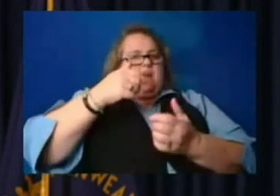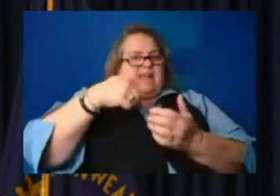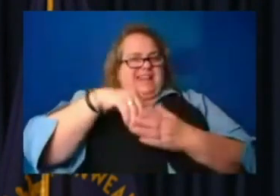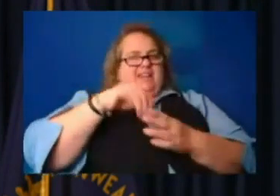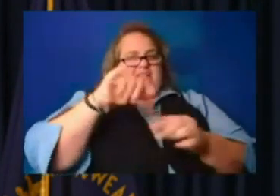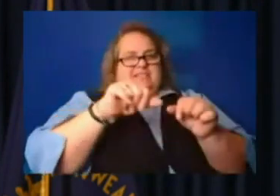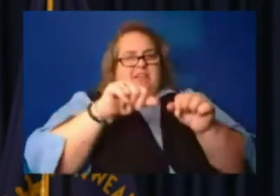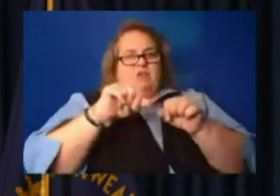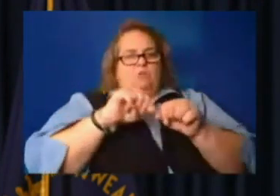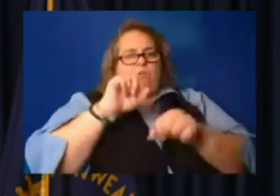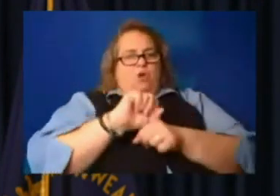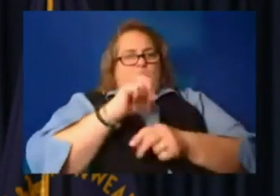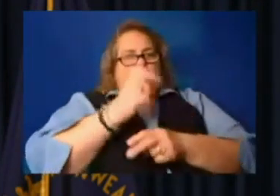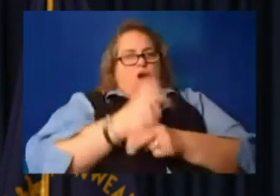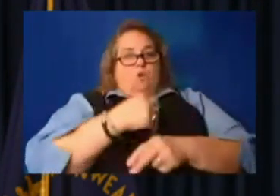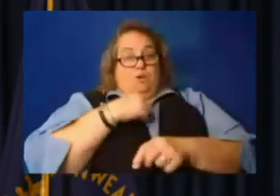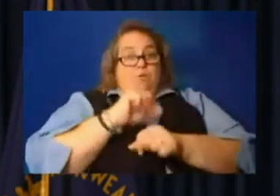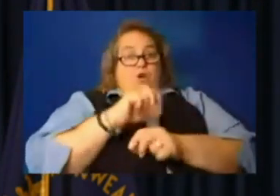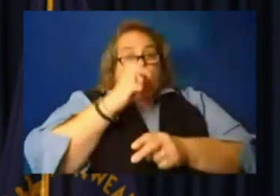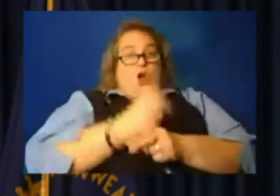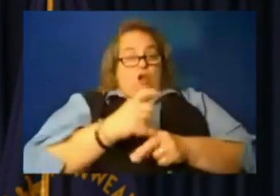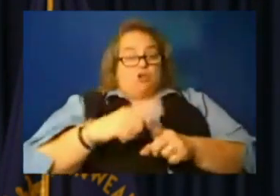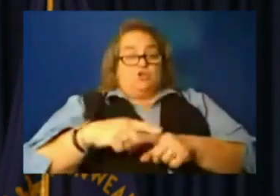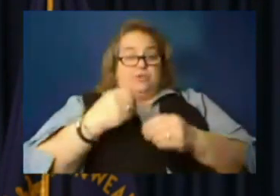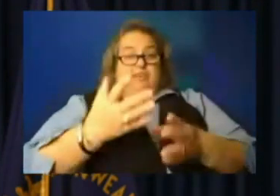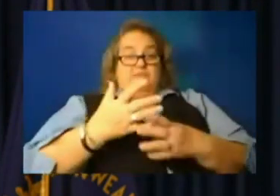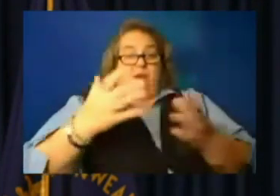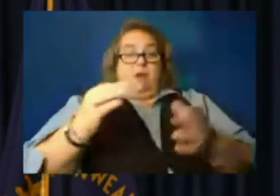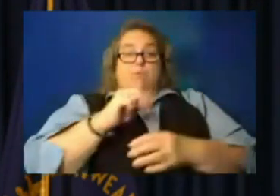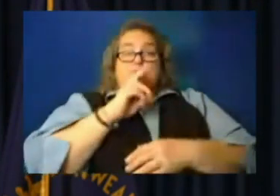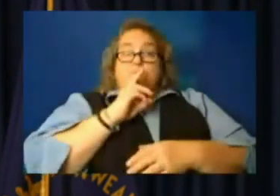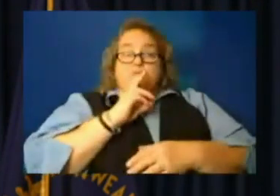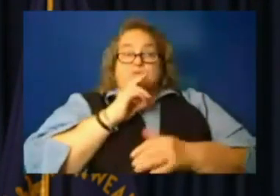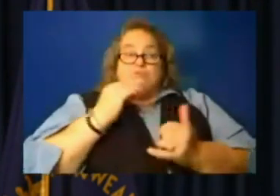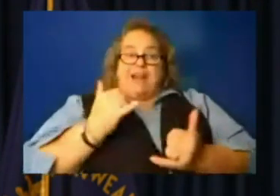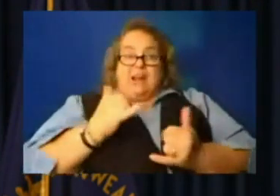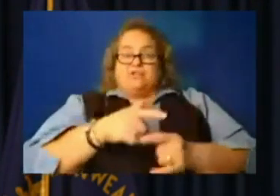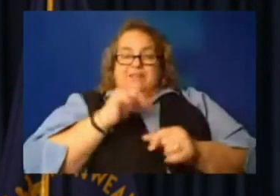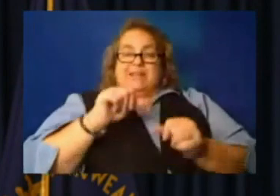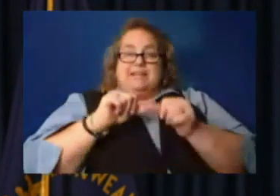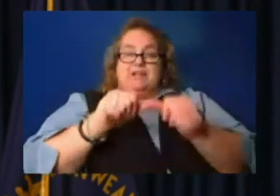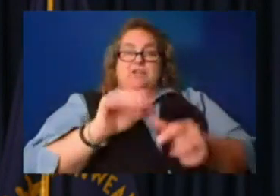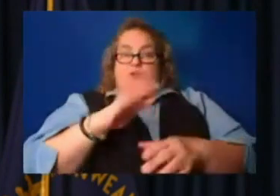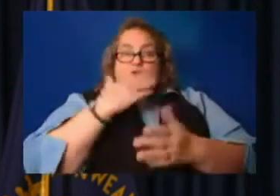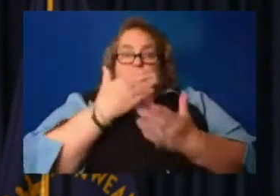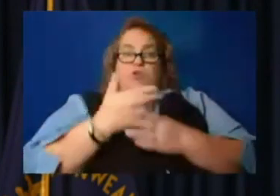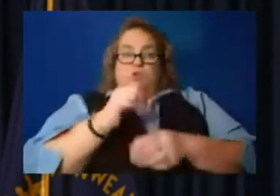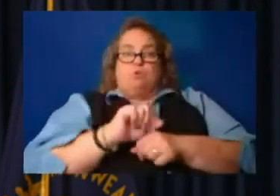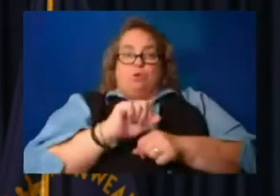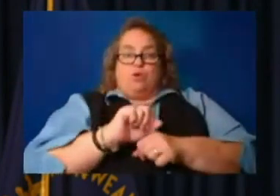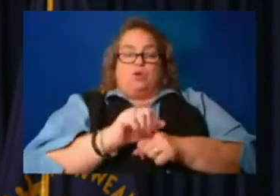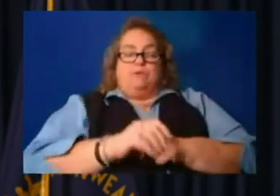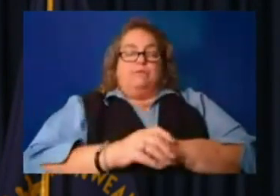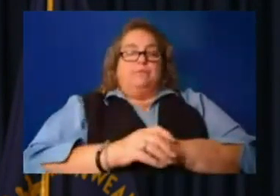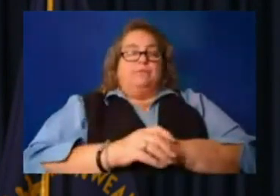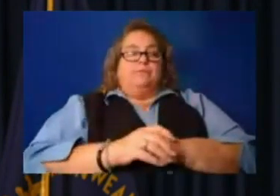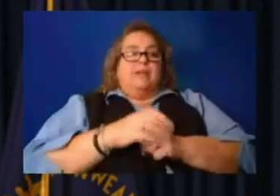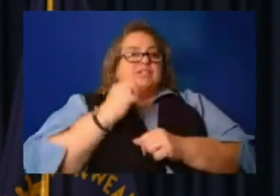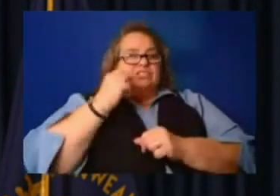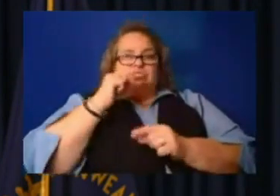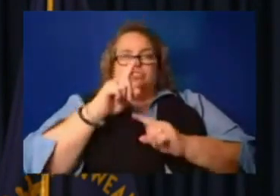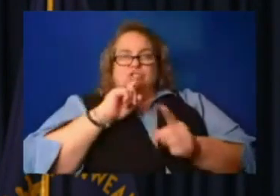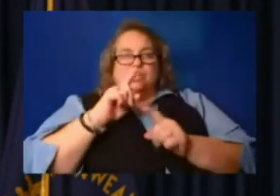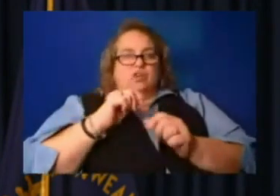We're working to supply a lot of them with water right now so that they can continue their good work. Just talk to, um, the, uh,